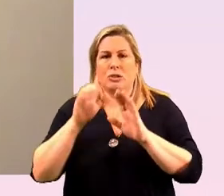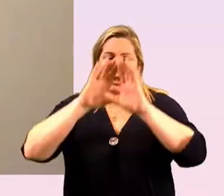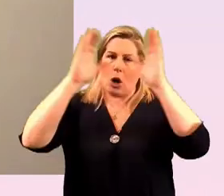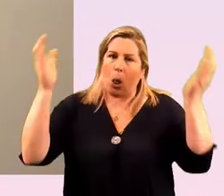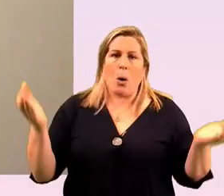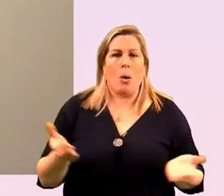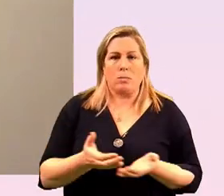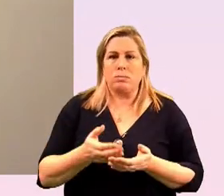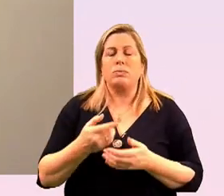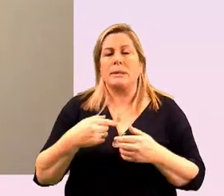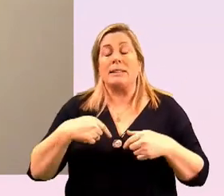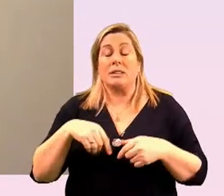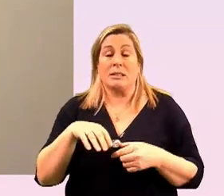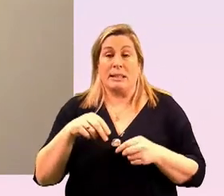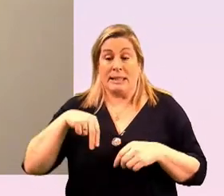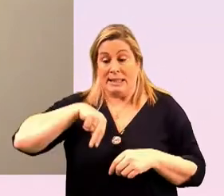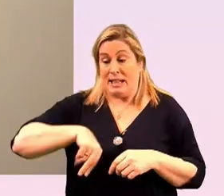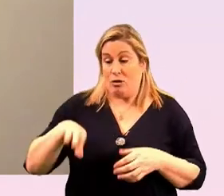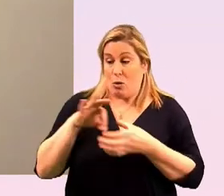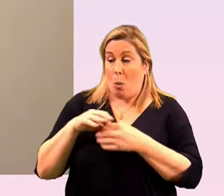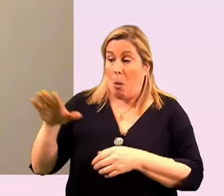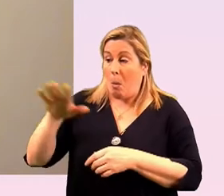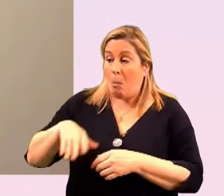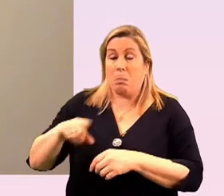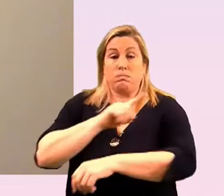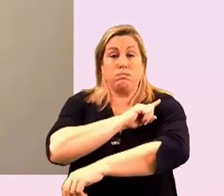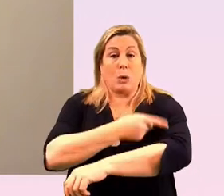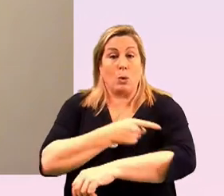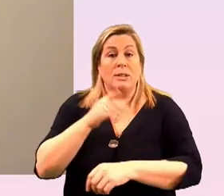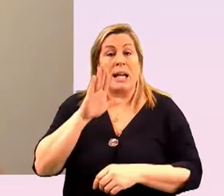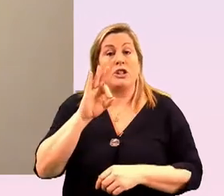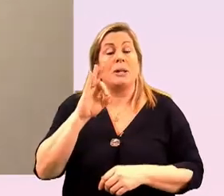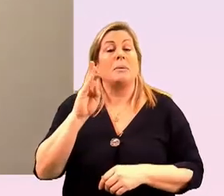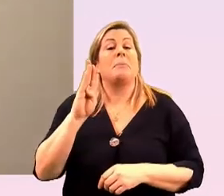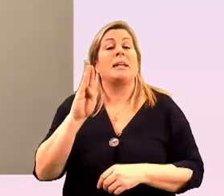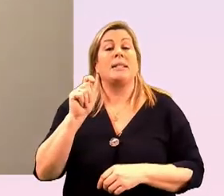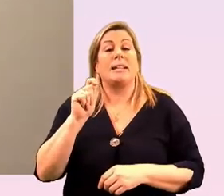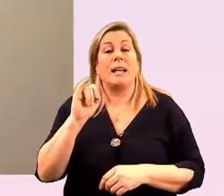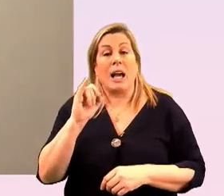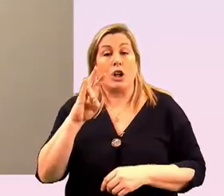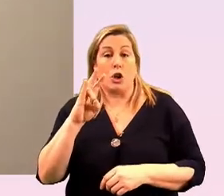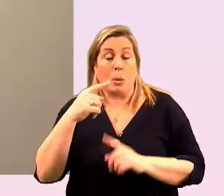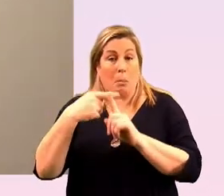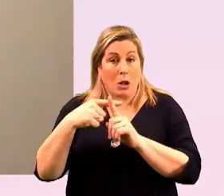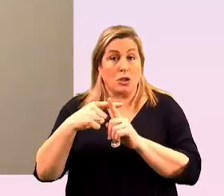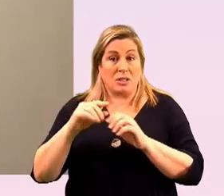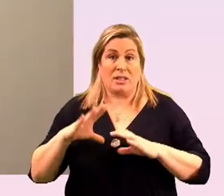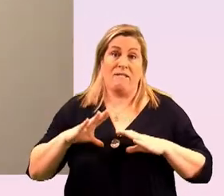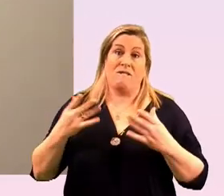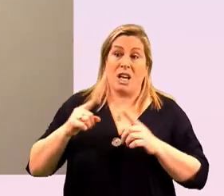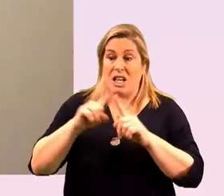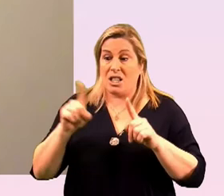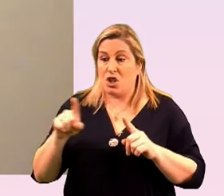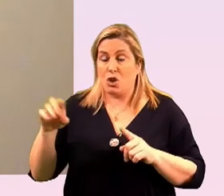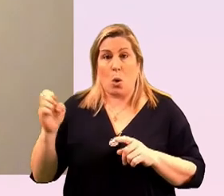closer to home in poland the the um lgbti plus q free zones uh the difficulties